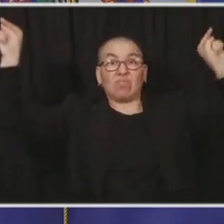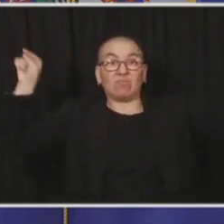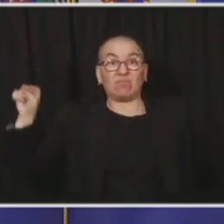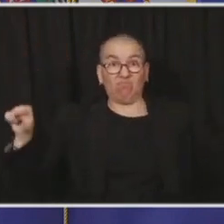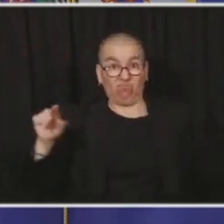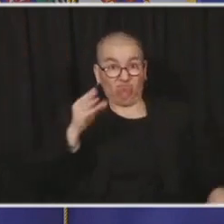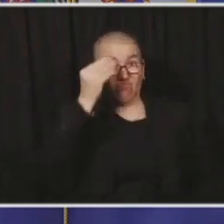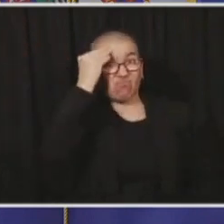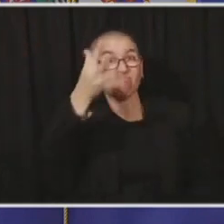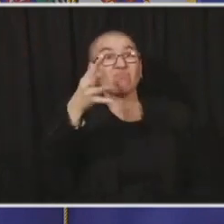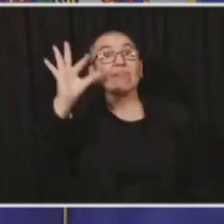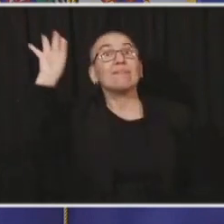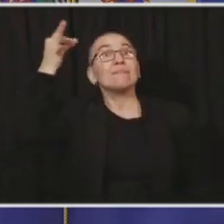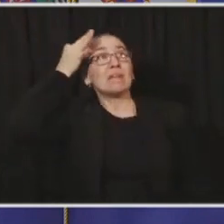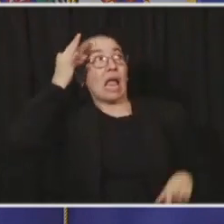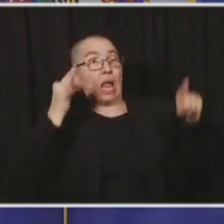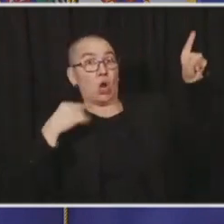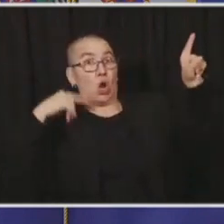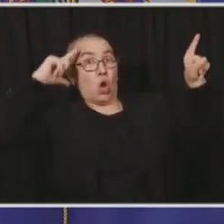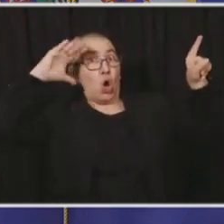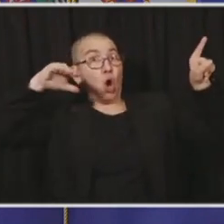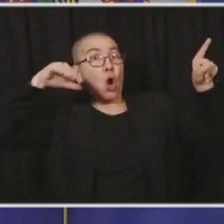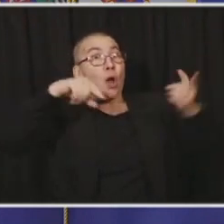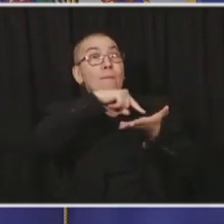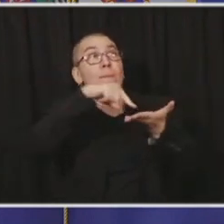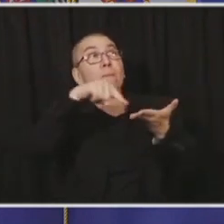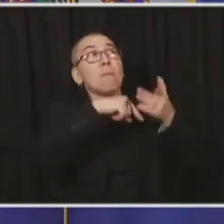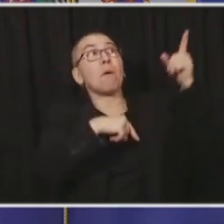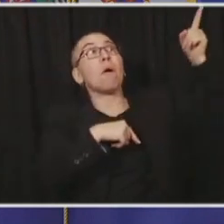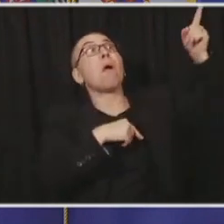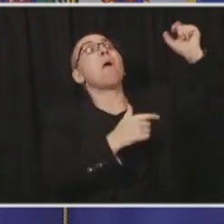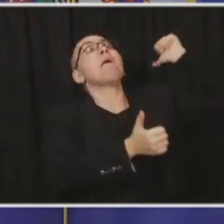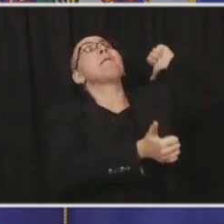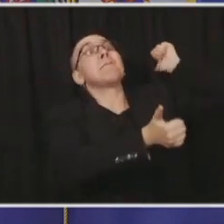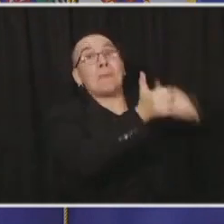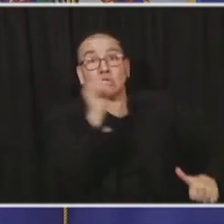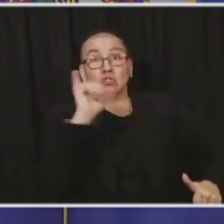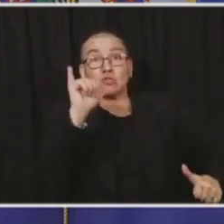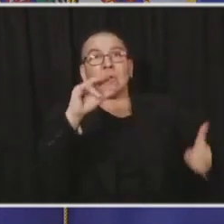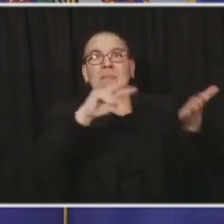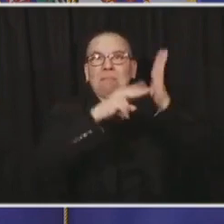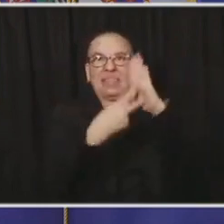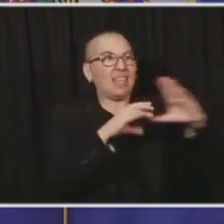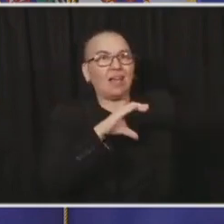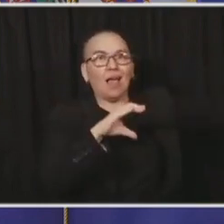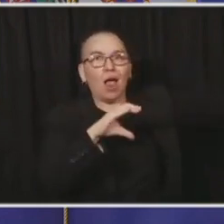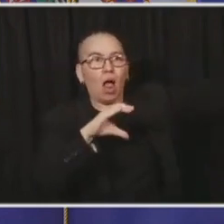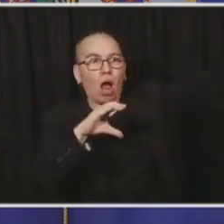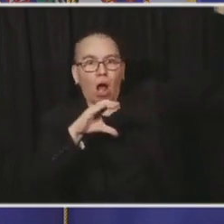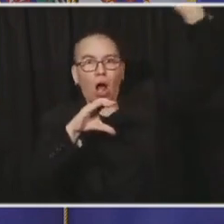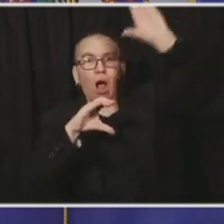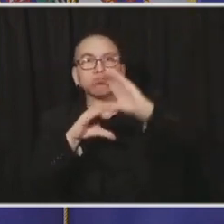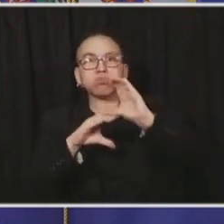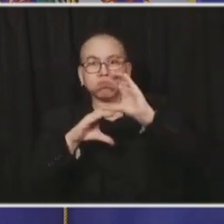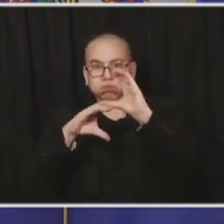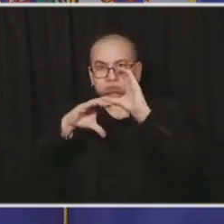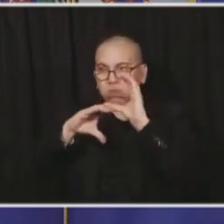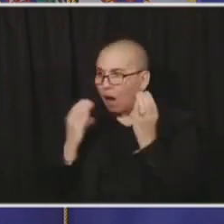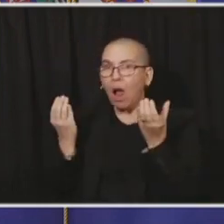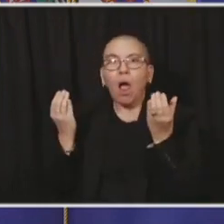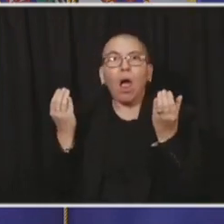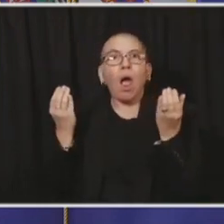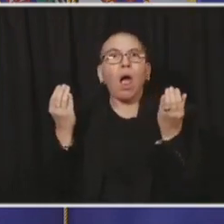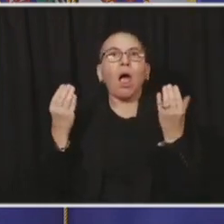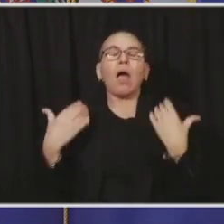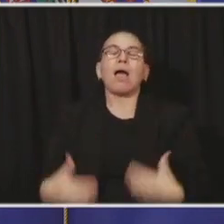sounds like that may happen this week. Those things should allow for some cushion to those businesses until we bridge this gap and get into the new